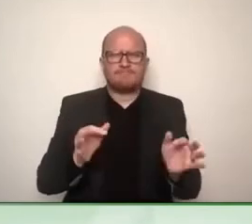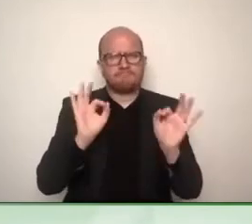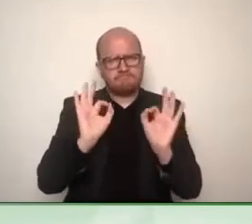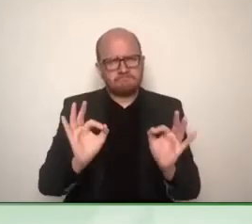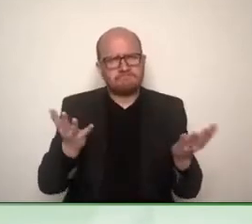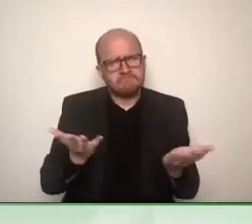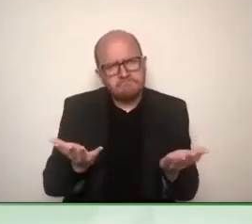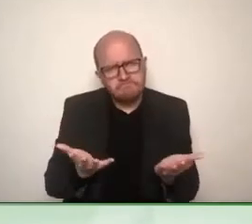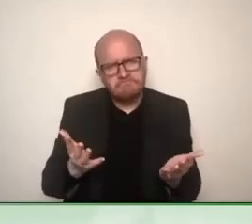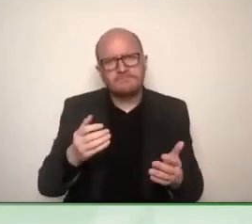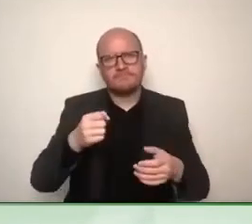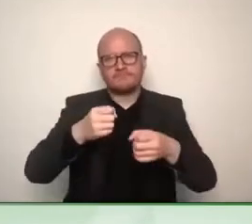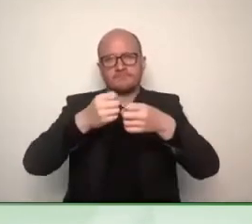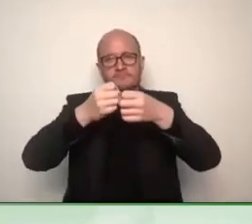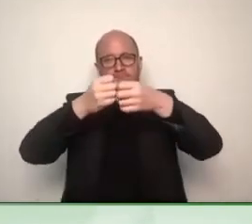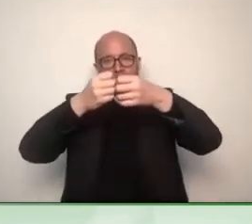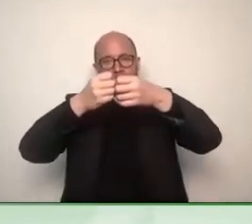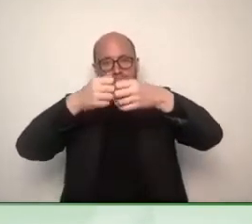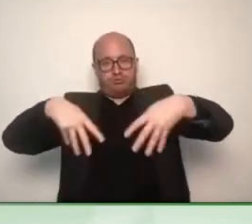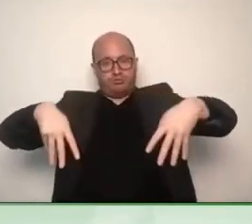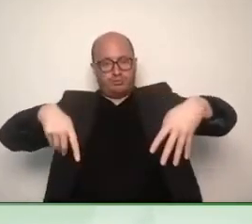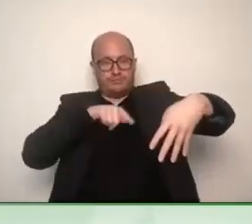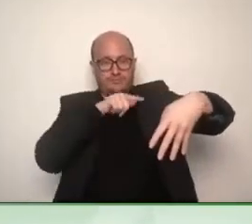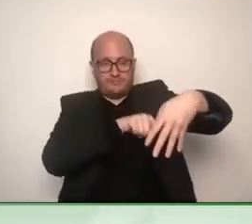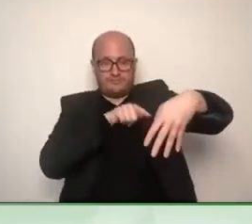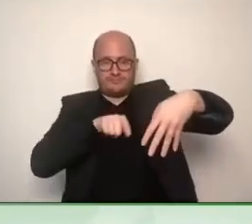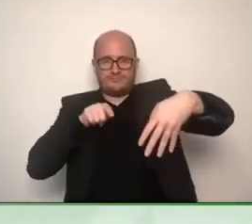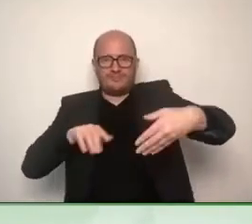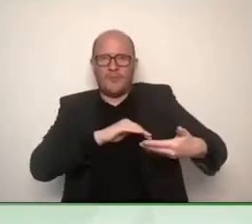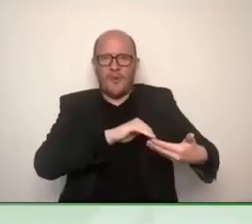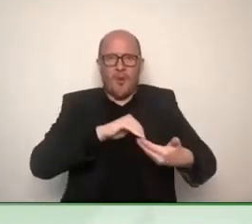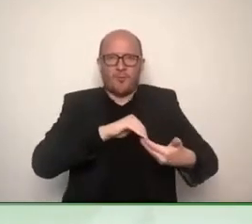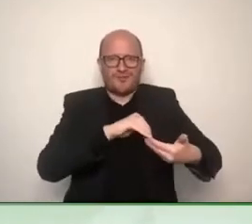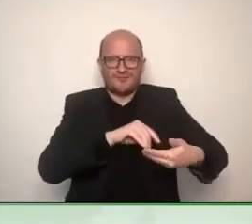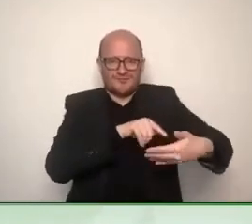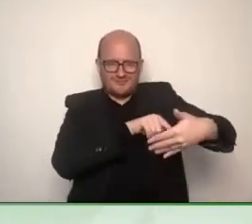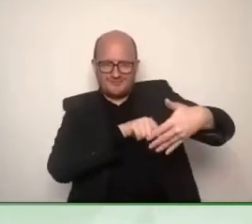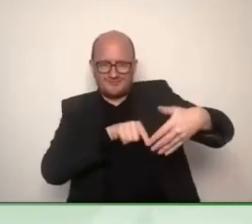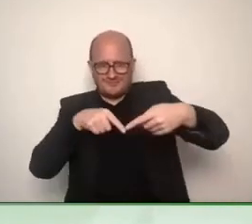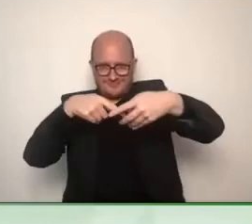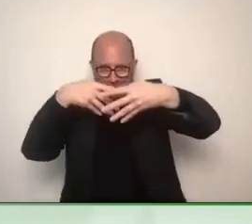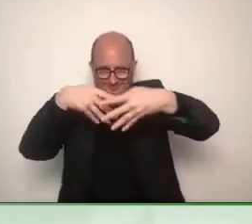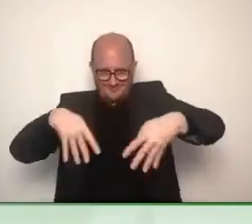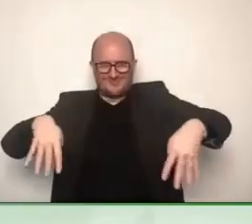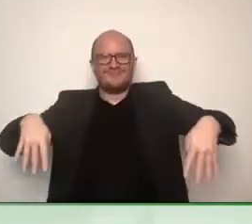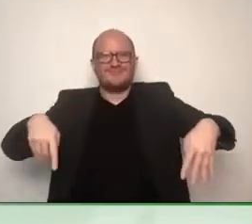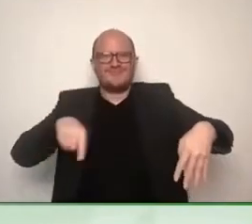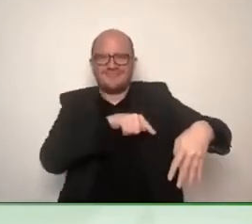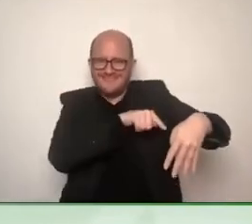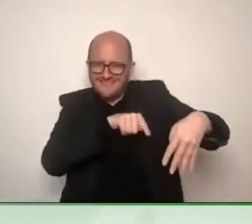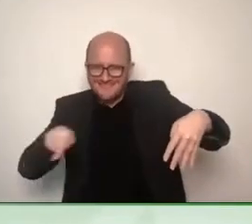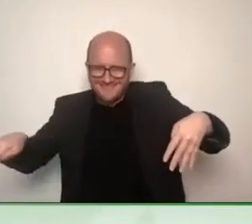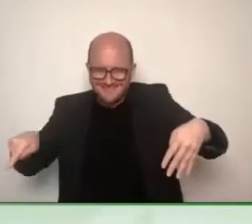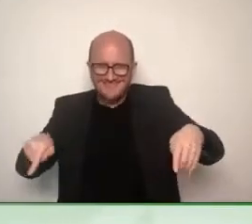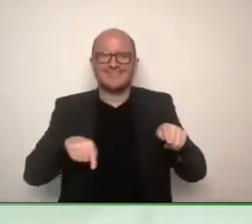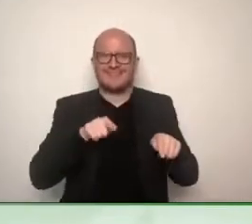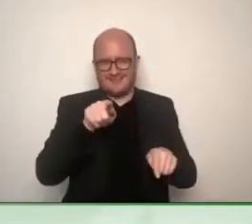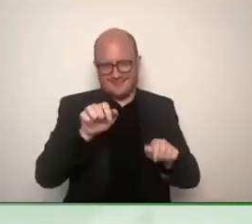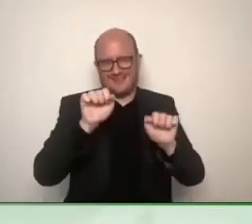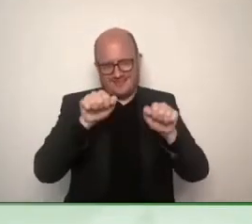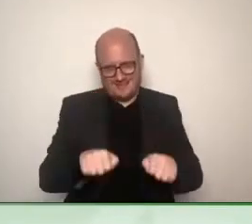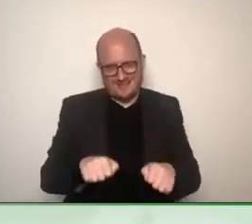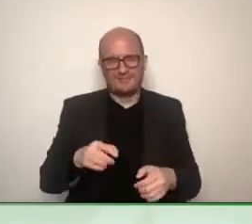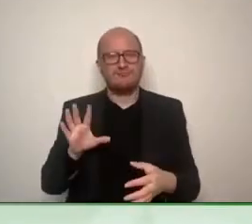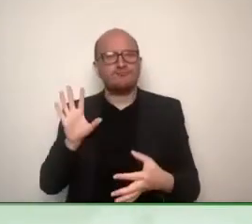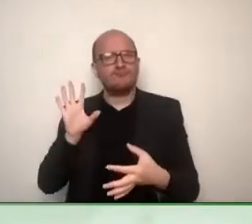specific initiatives, people can join. But the most important channel is through the member organizations of GATO,